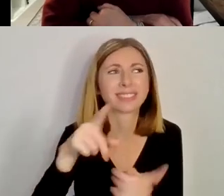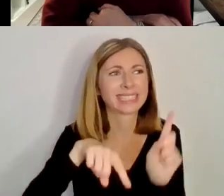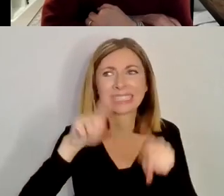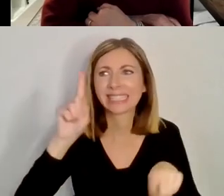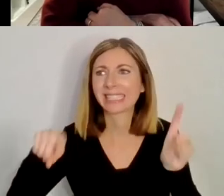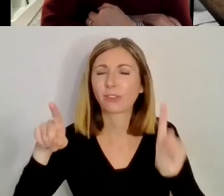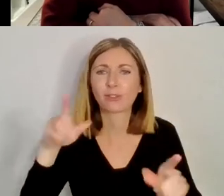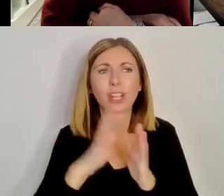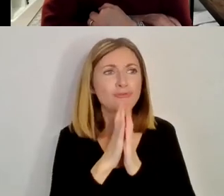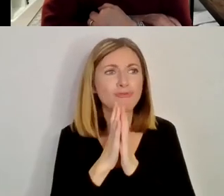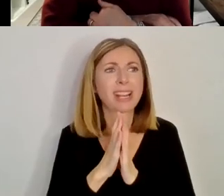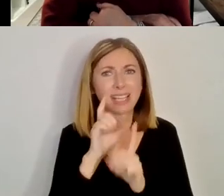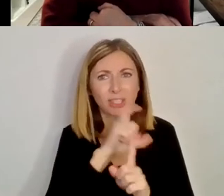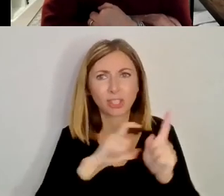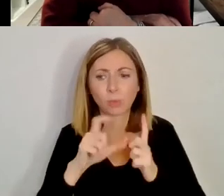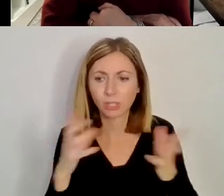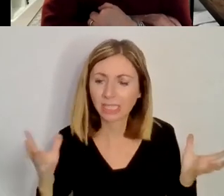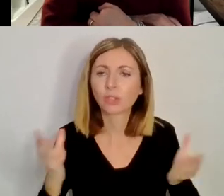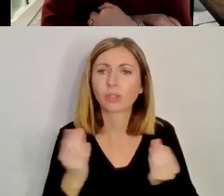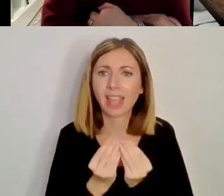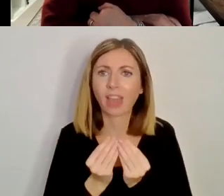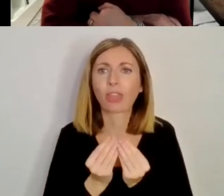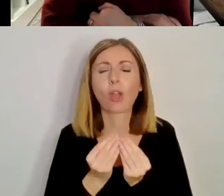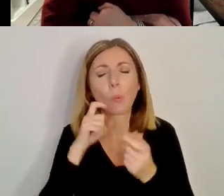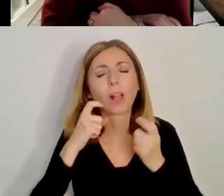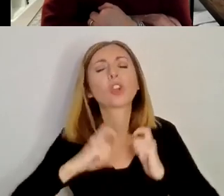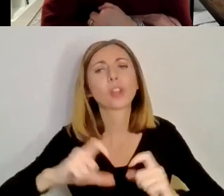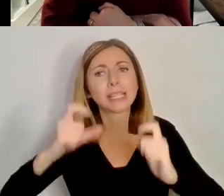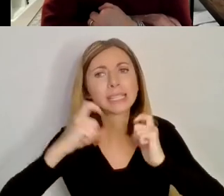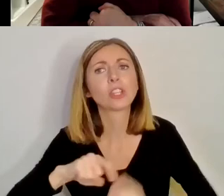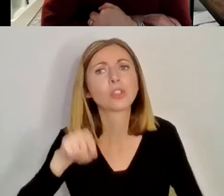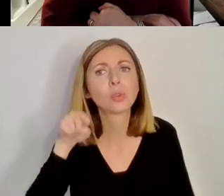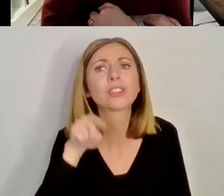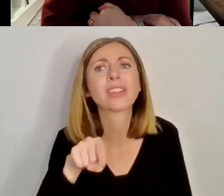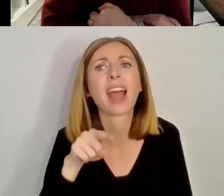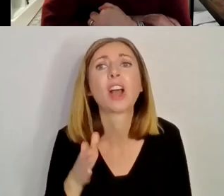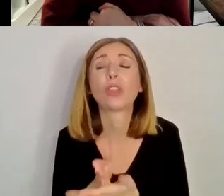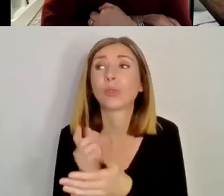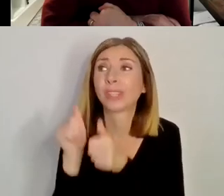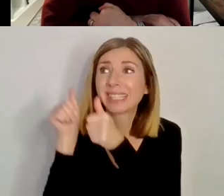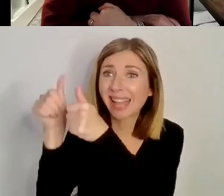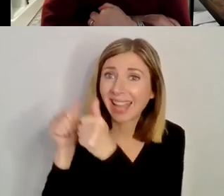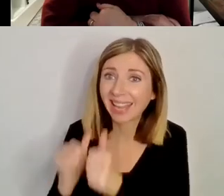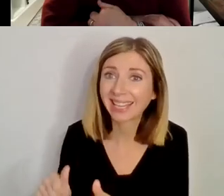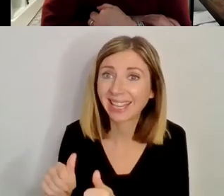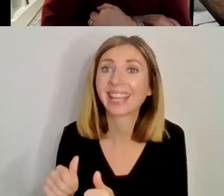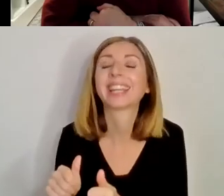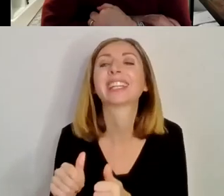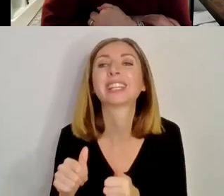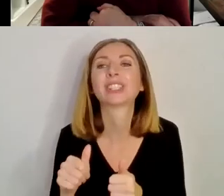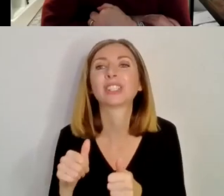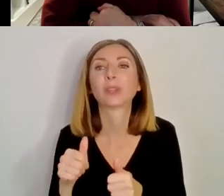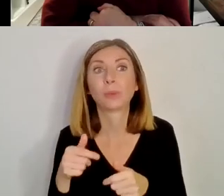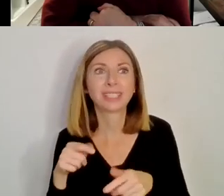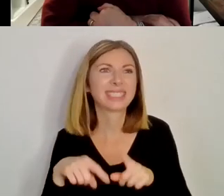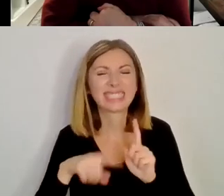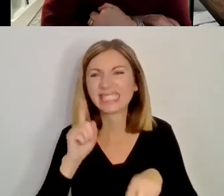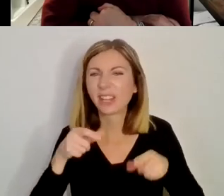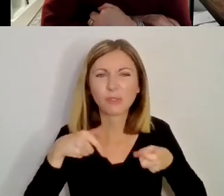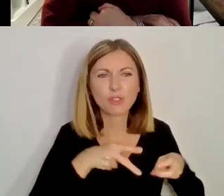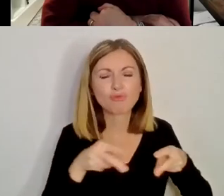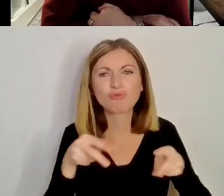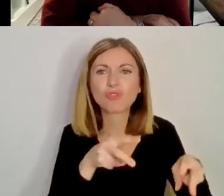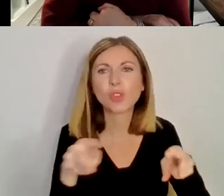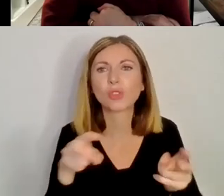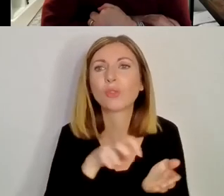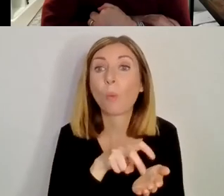with public art that's around the borough as well, with signage. Um, and we've grown those roots now as well with the Pilgrim Walk,